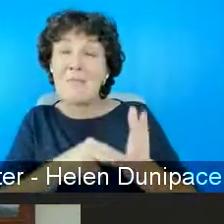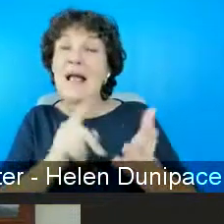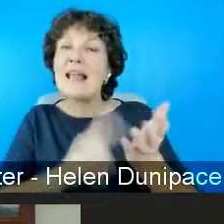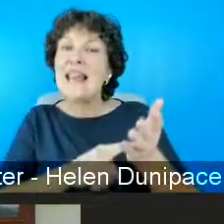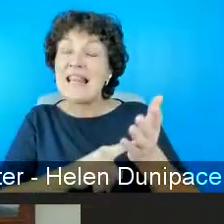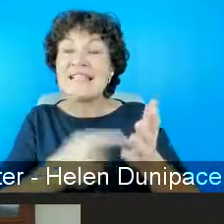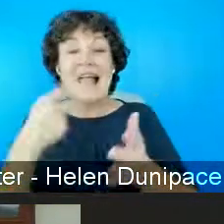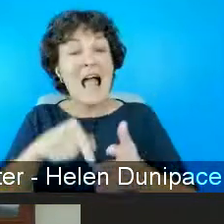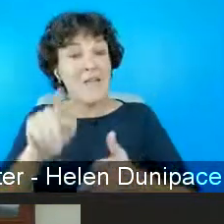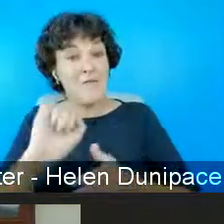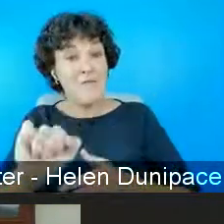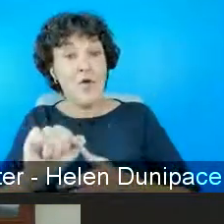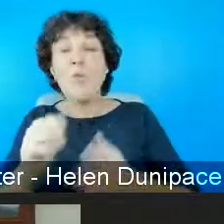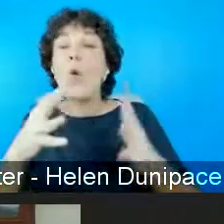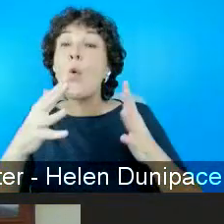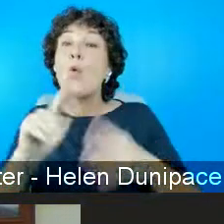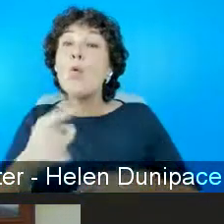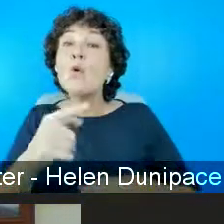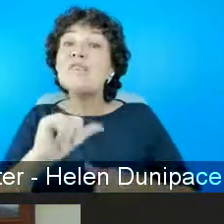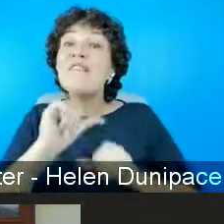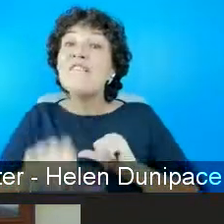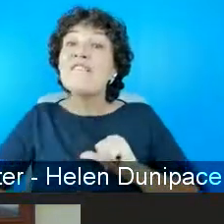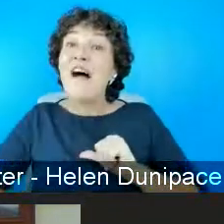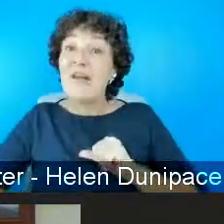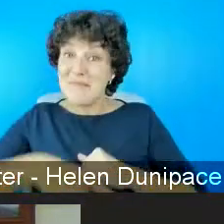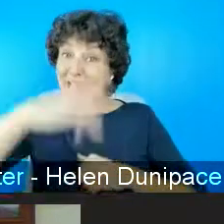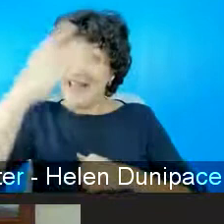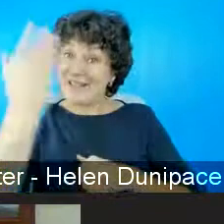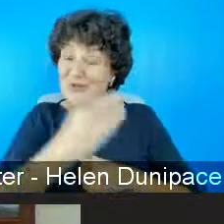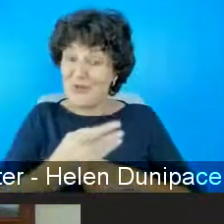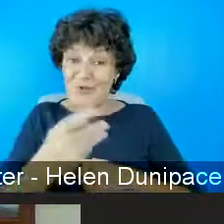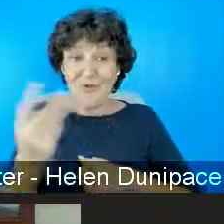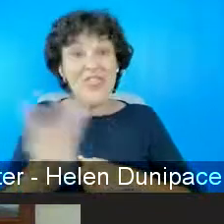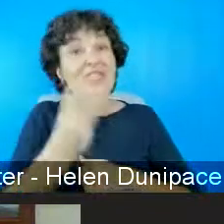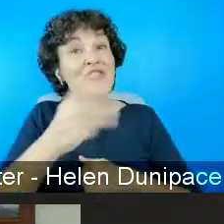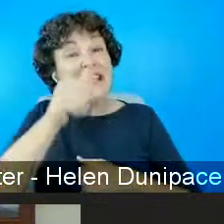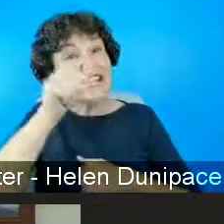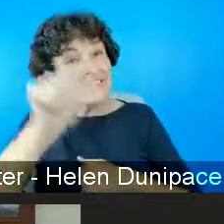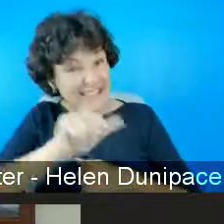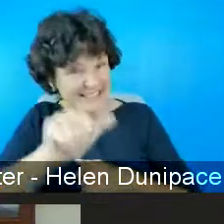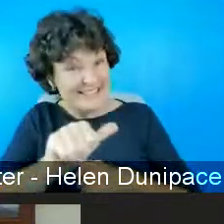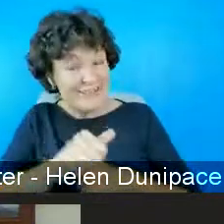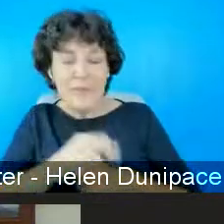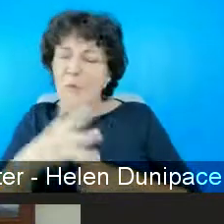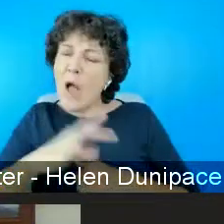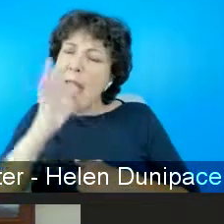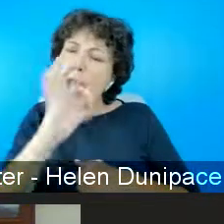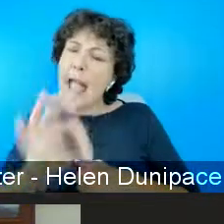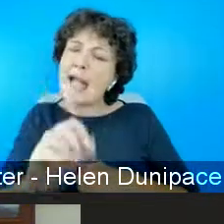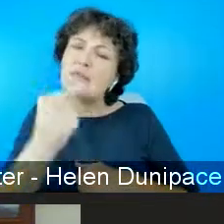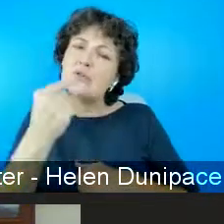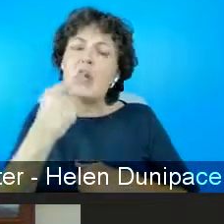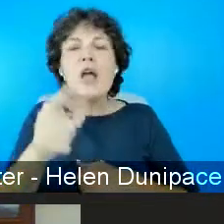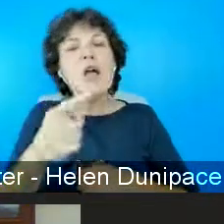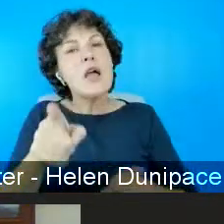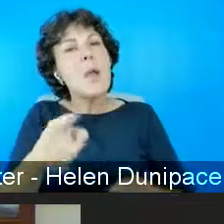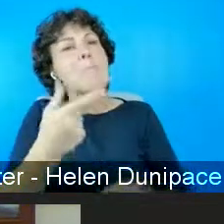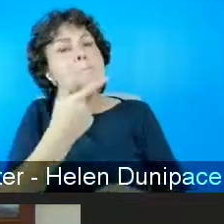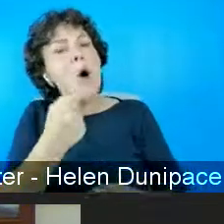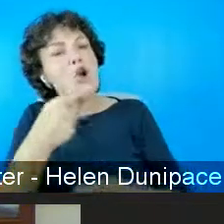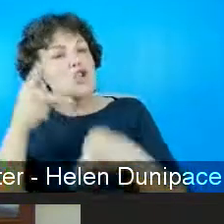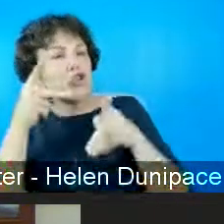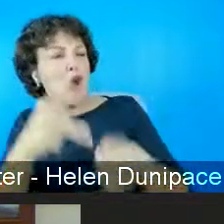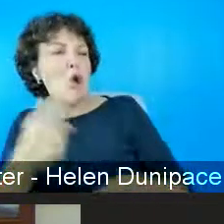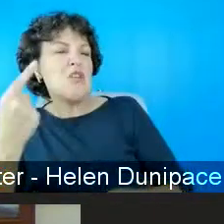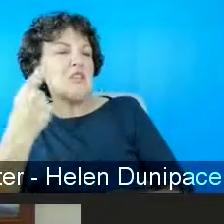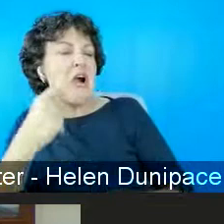school and they're 16 year old girls and they say they'd like to know your views on boys calling younger girls feminists